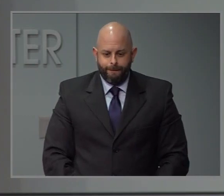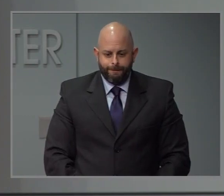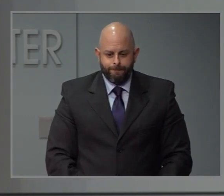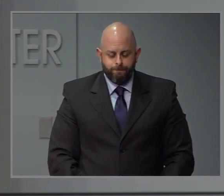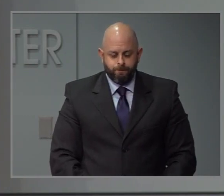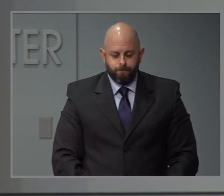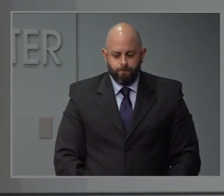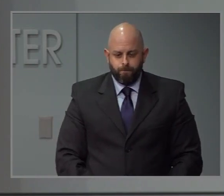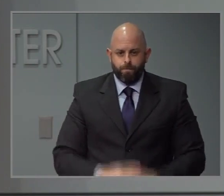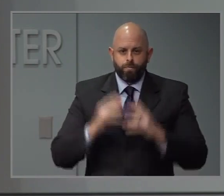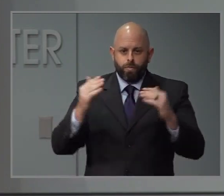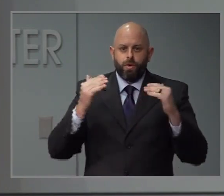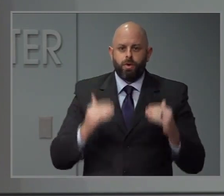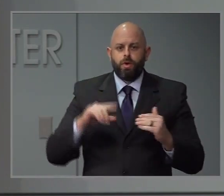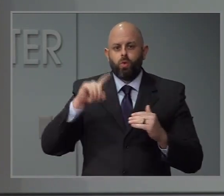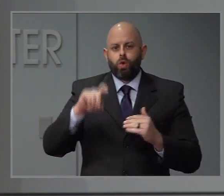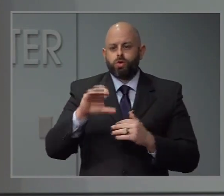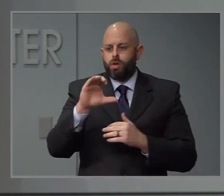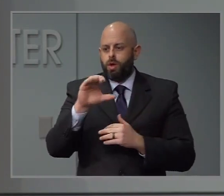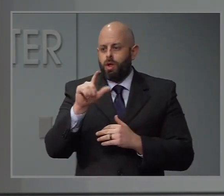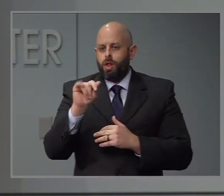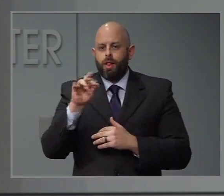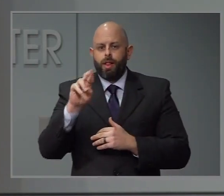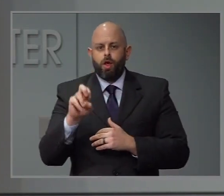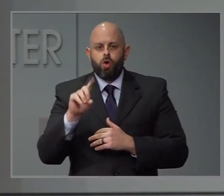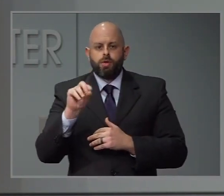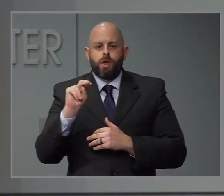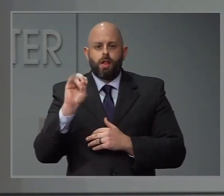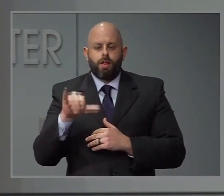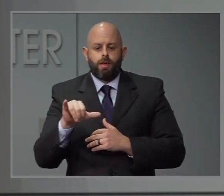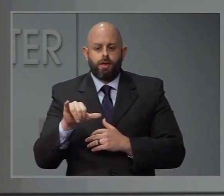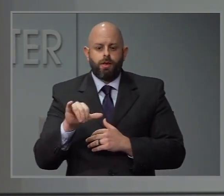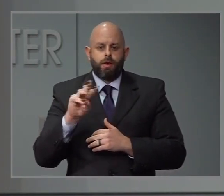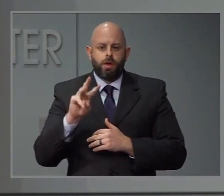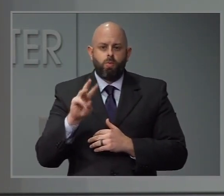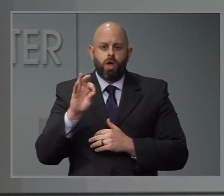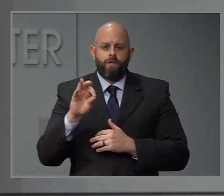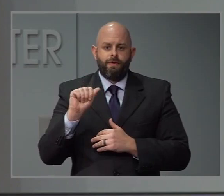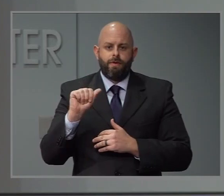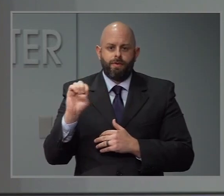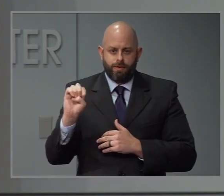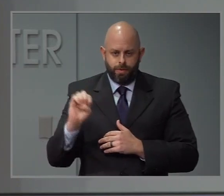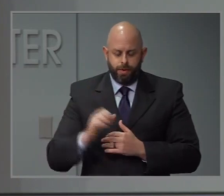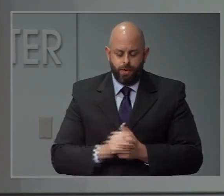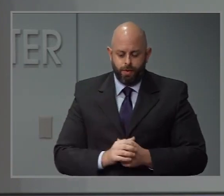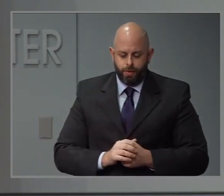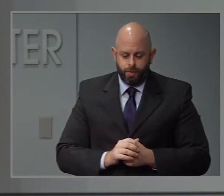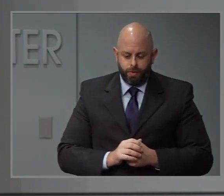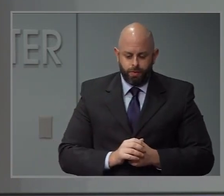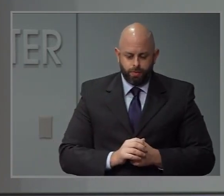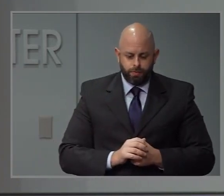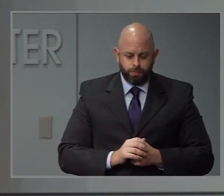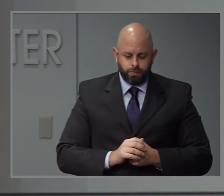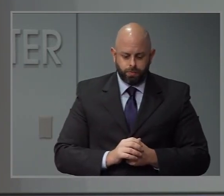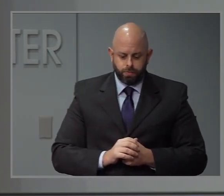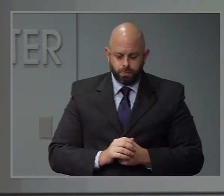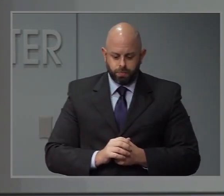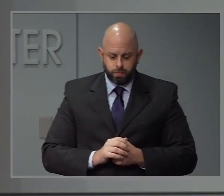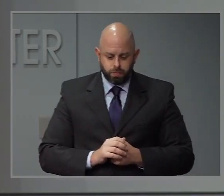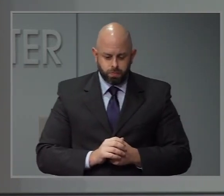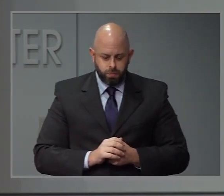The next question is Claire Donnelly, WFAE. Hi, it's Claire Donnelly from WFAE Radio.